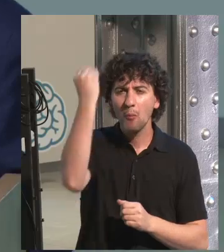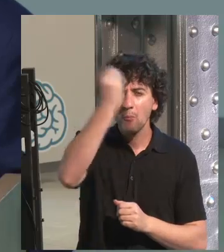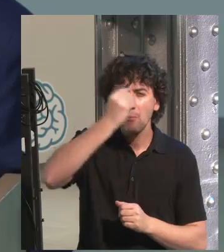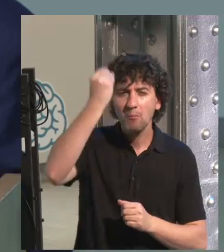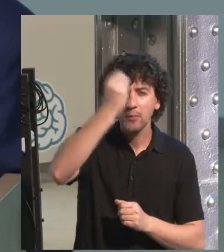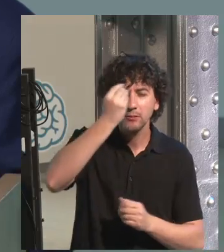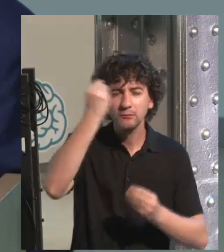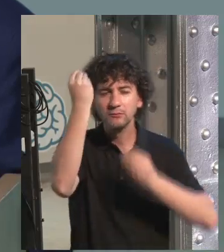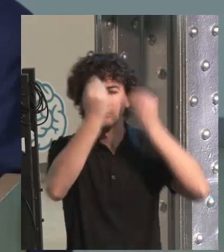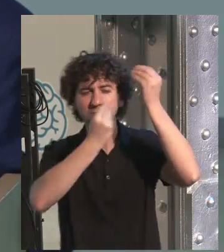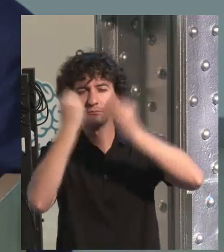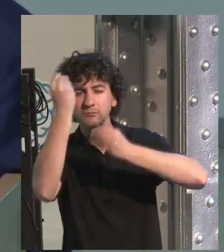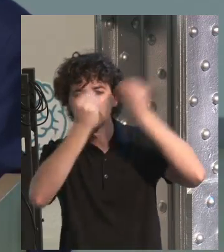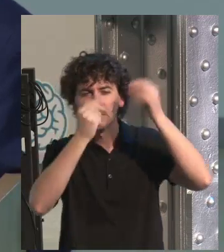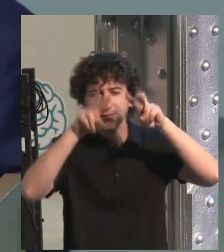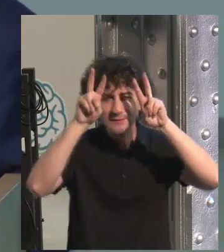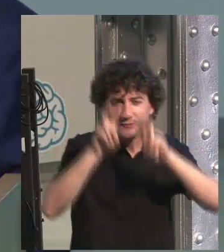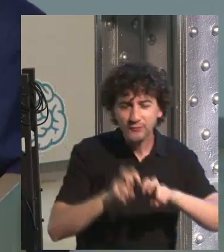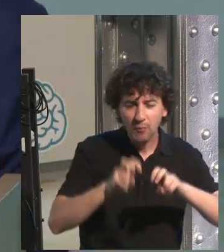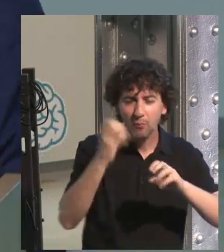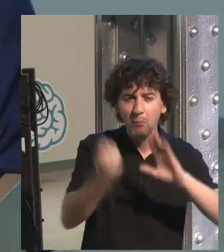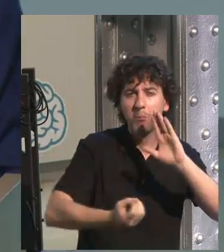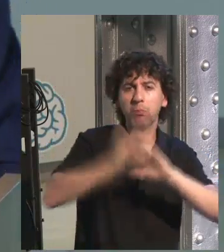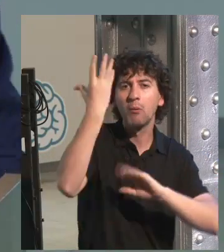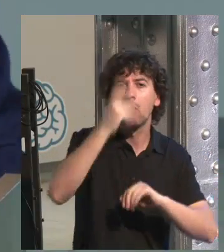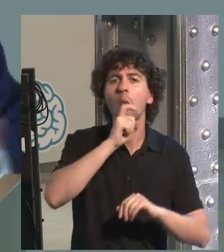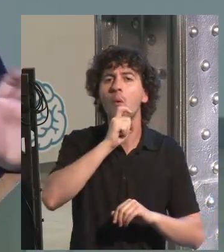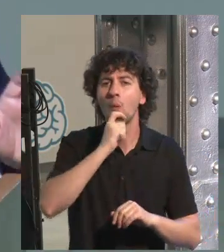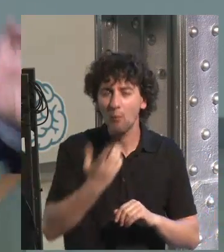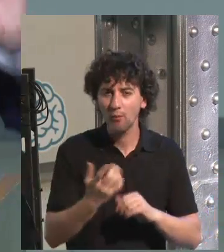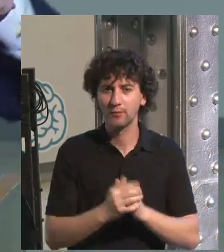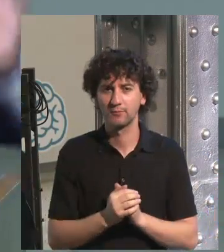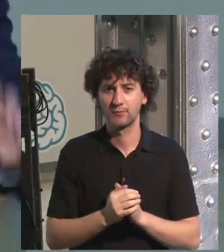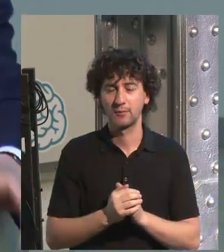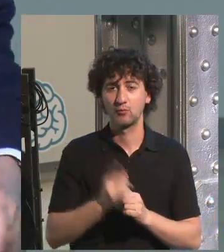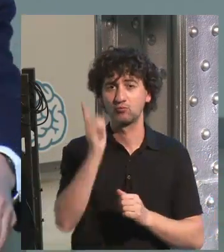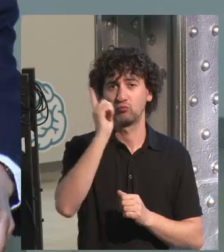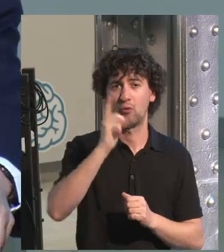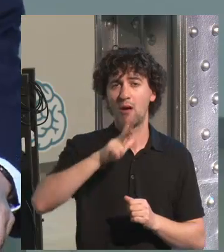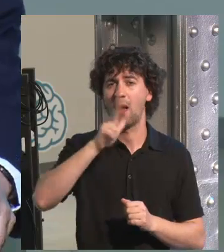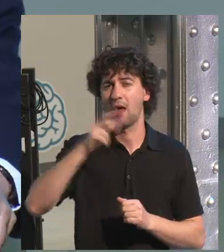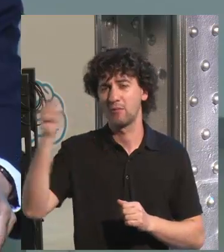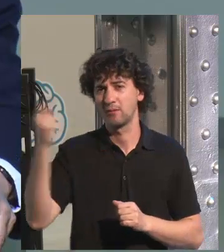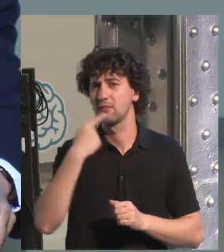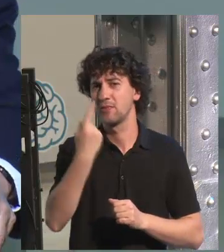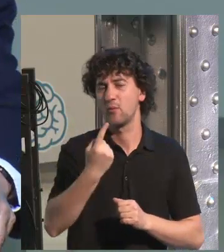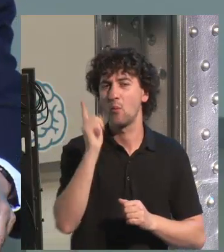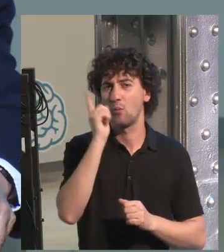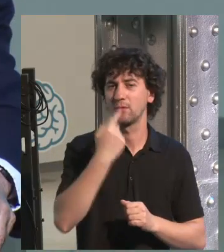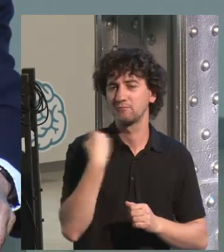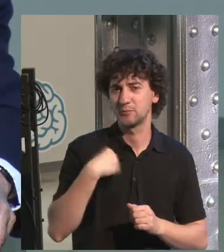shaping of critical thinking and analytical thinking and critical